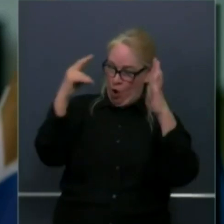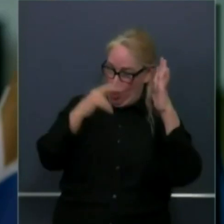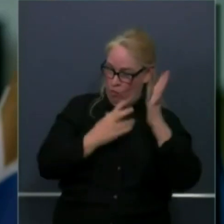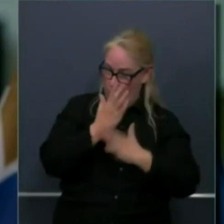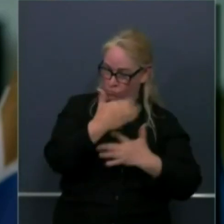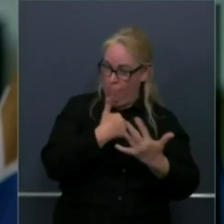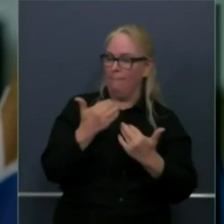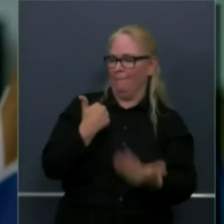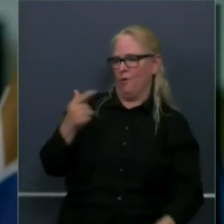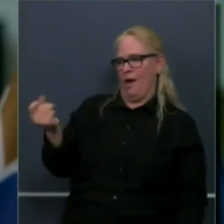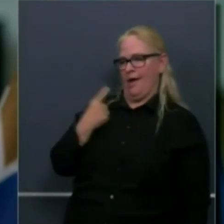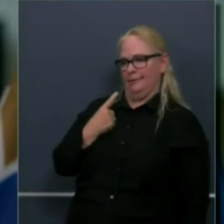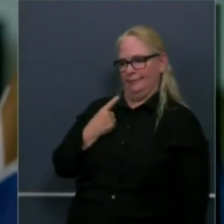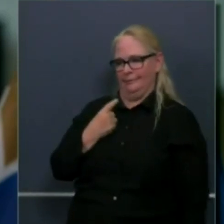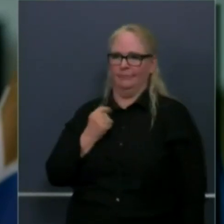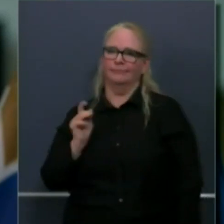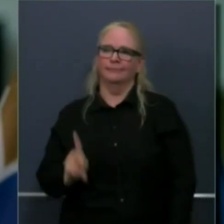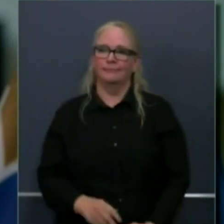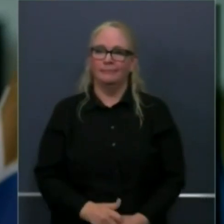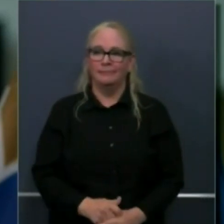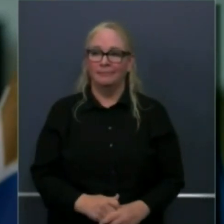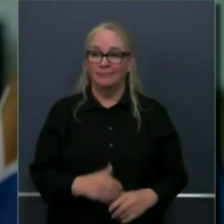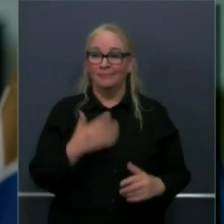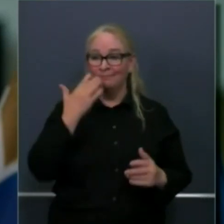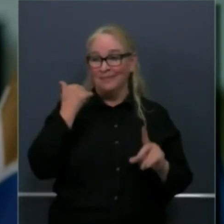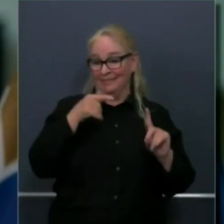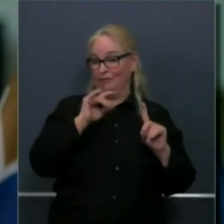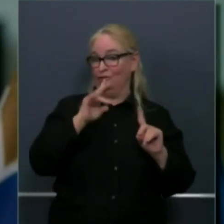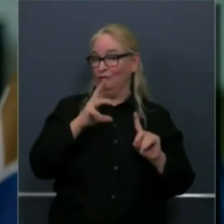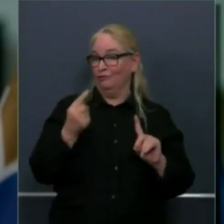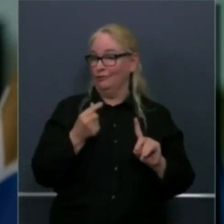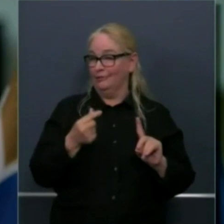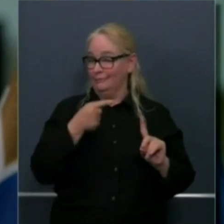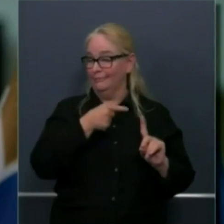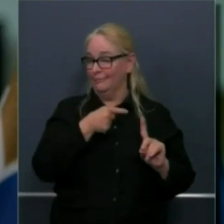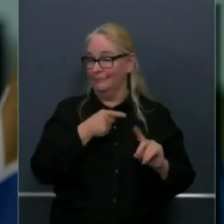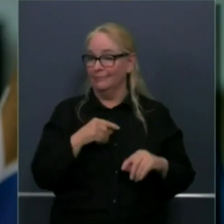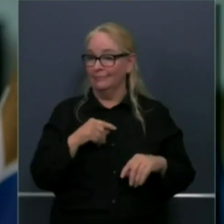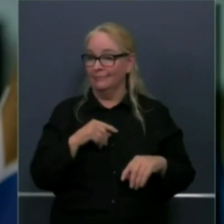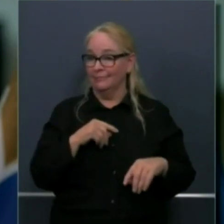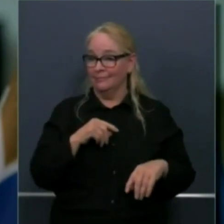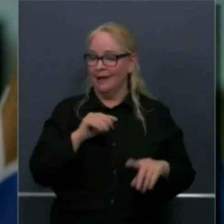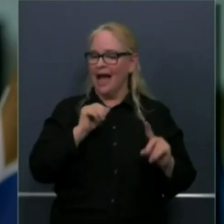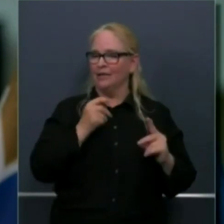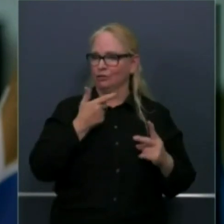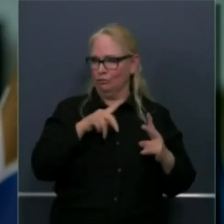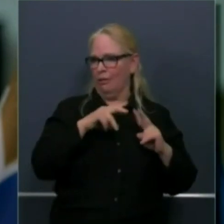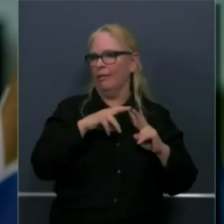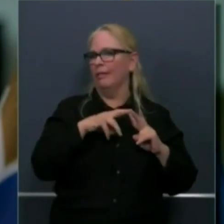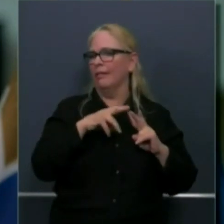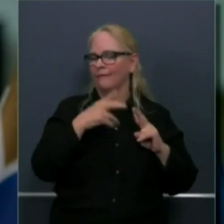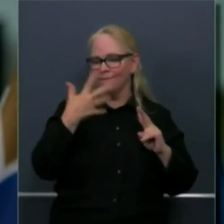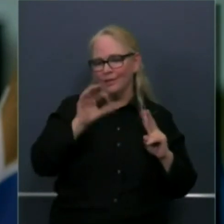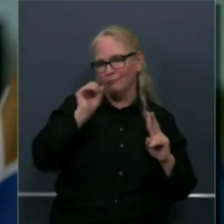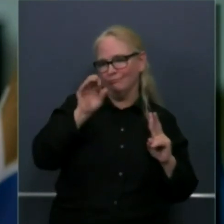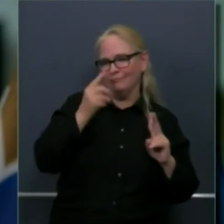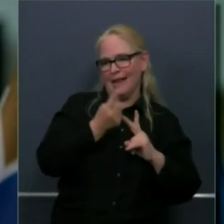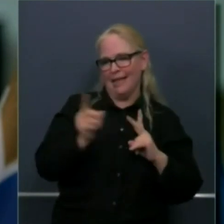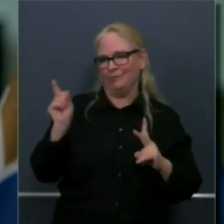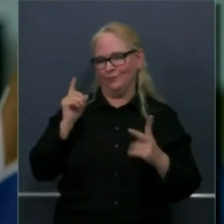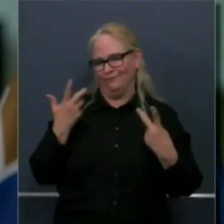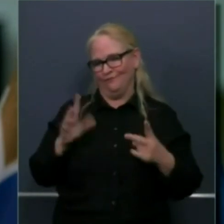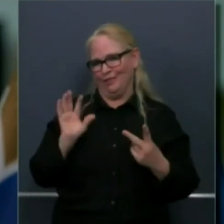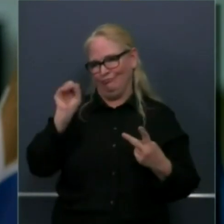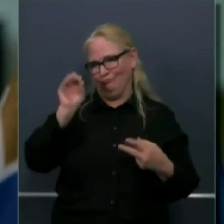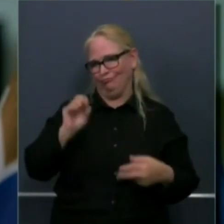transparent in those first 17. And today, limited personal services and restaurants and the work we're doing